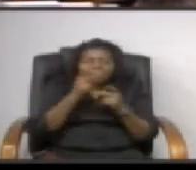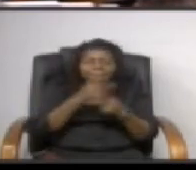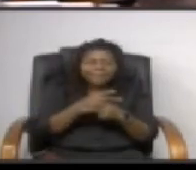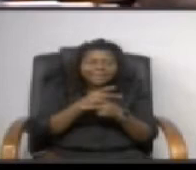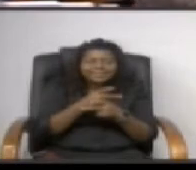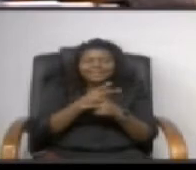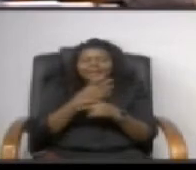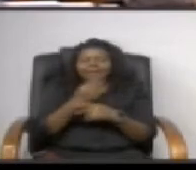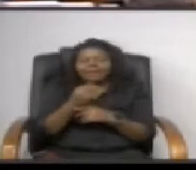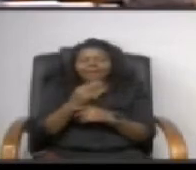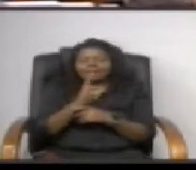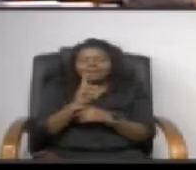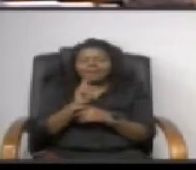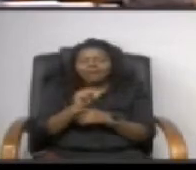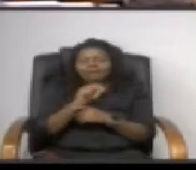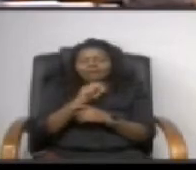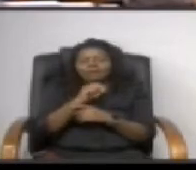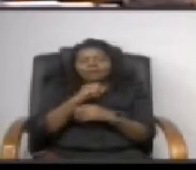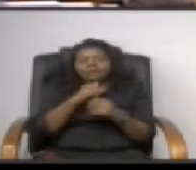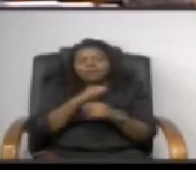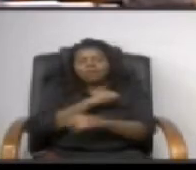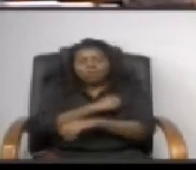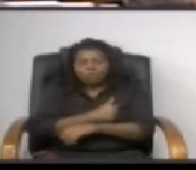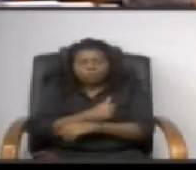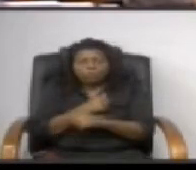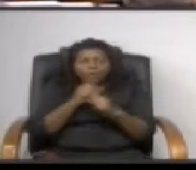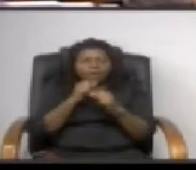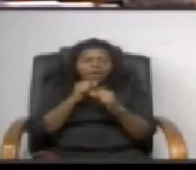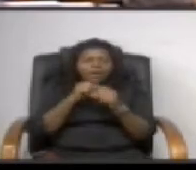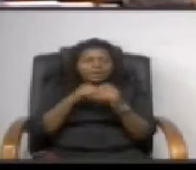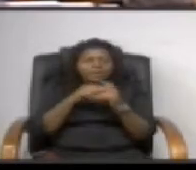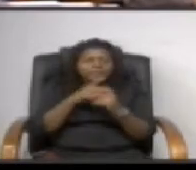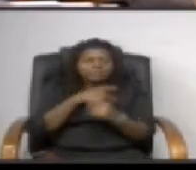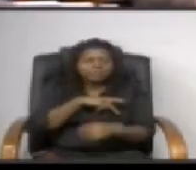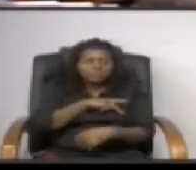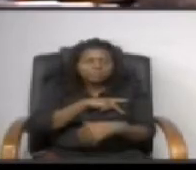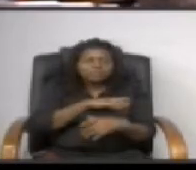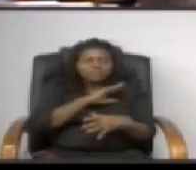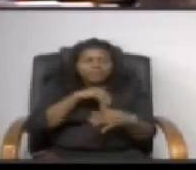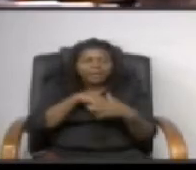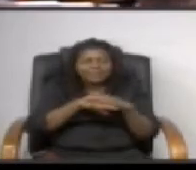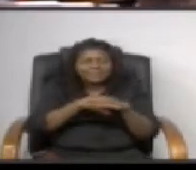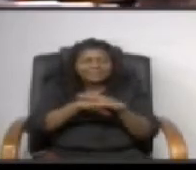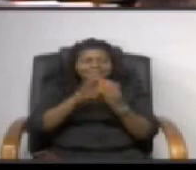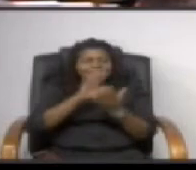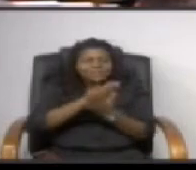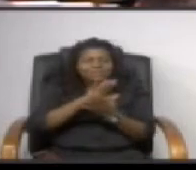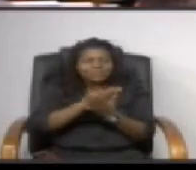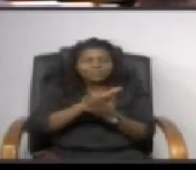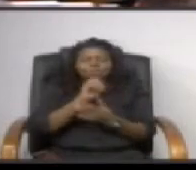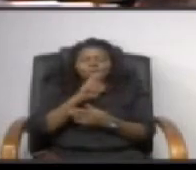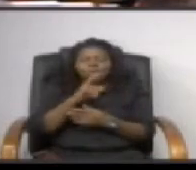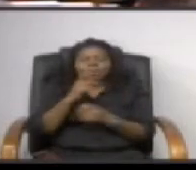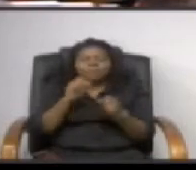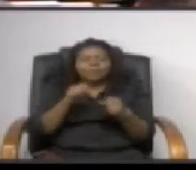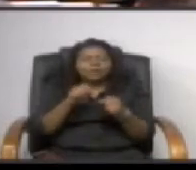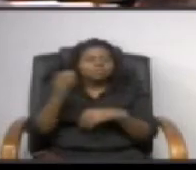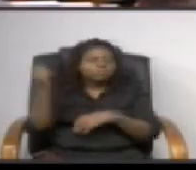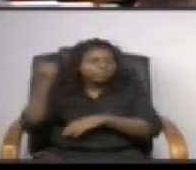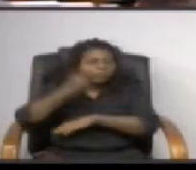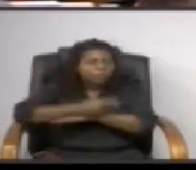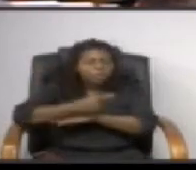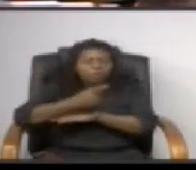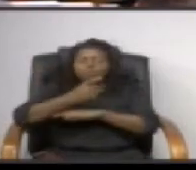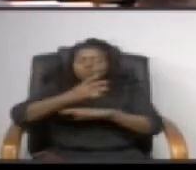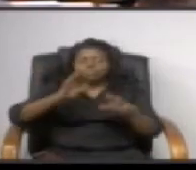and unauthorized personnel having access to school zones and the tower possibly being in a fall zone that those in